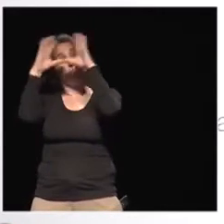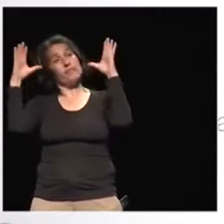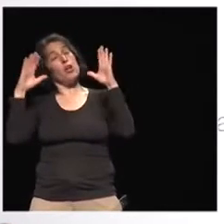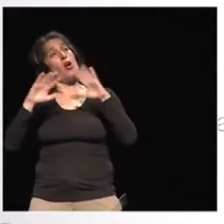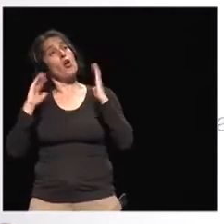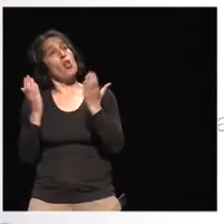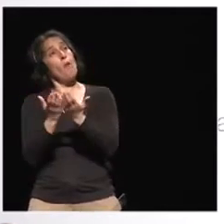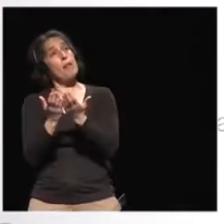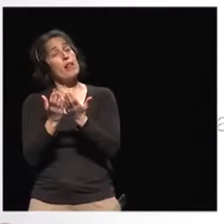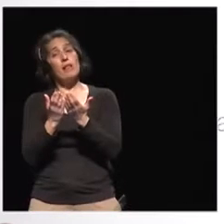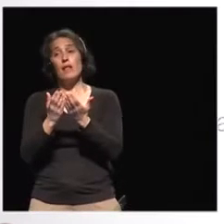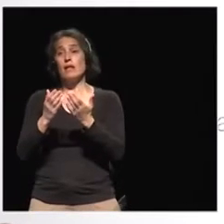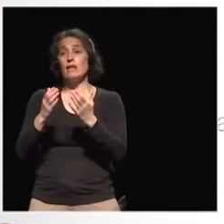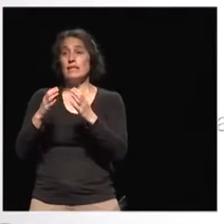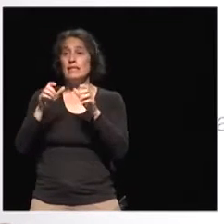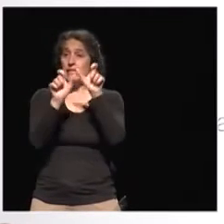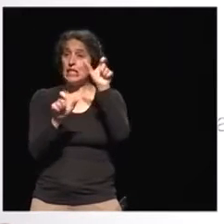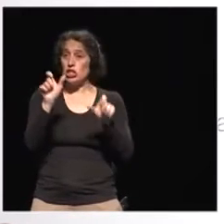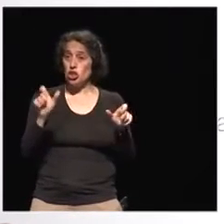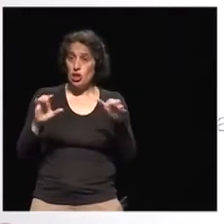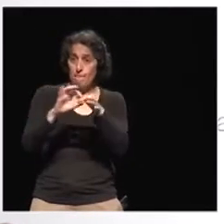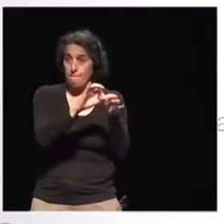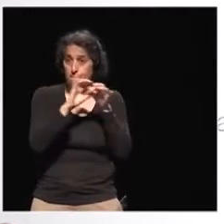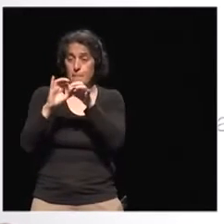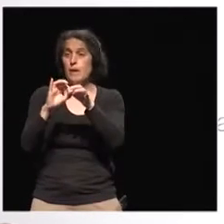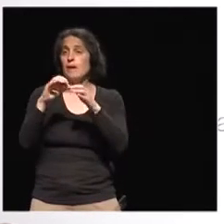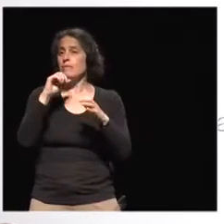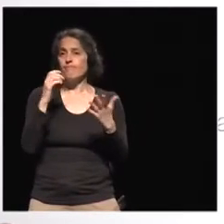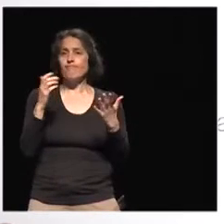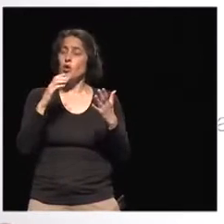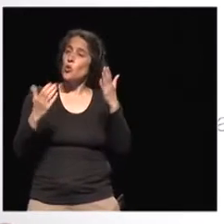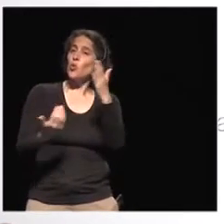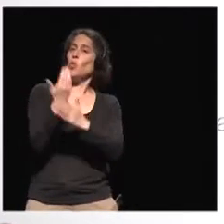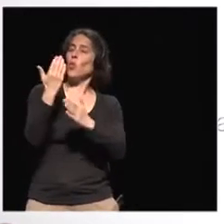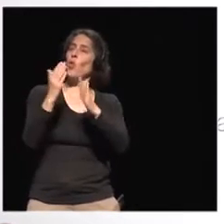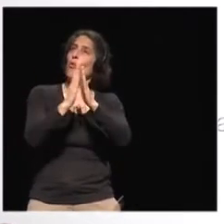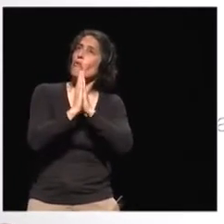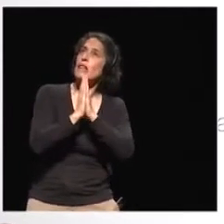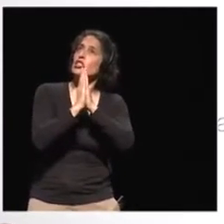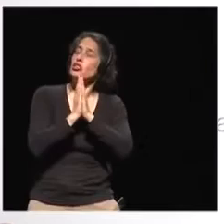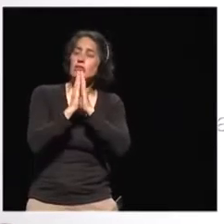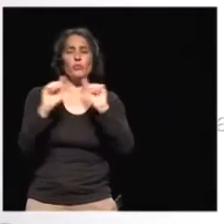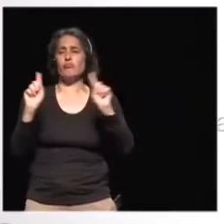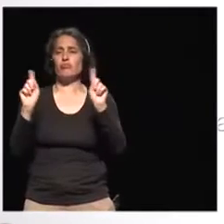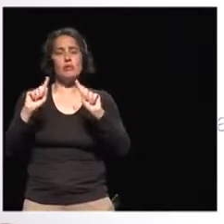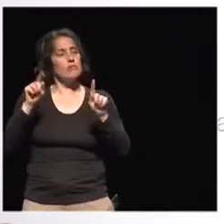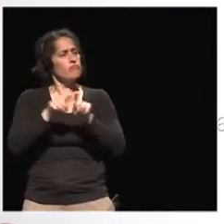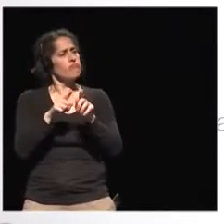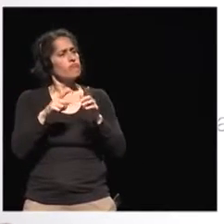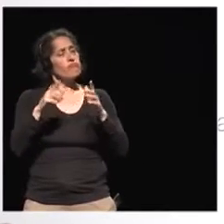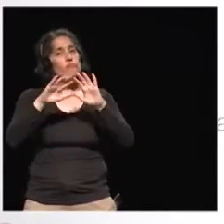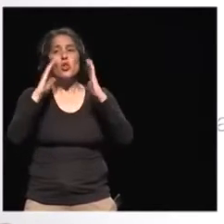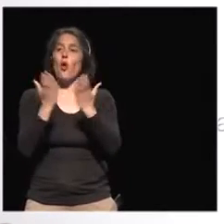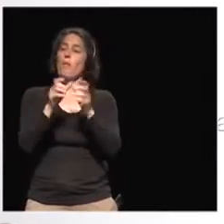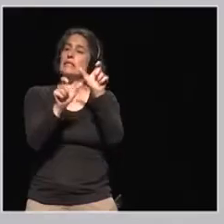a narrow ideology, but it is an expression of our concern for, and